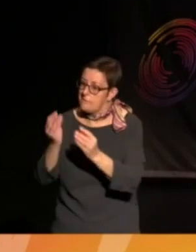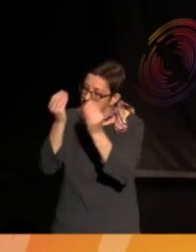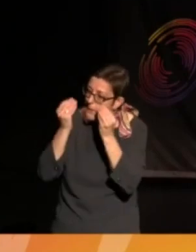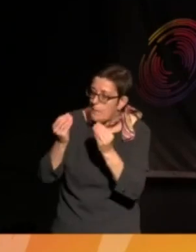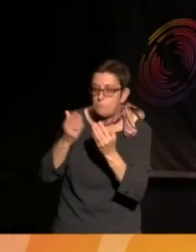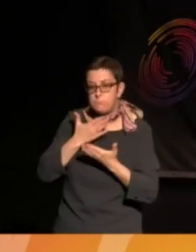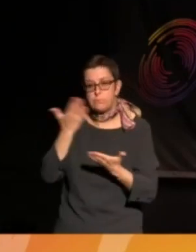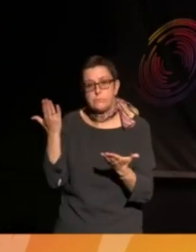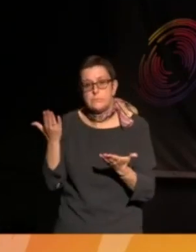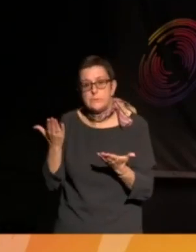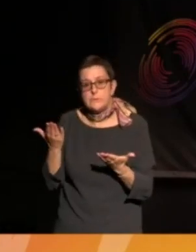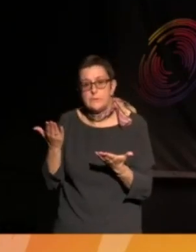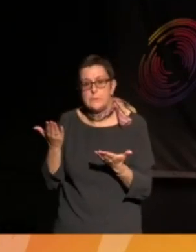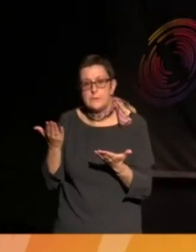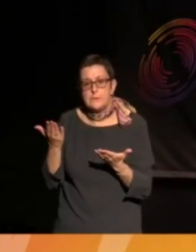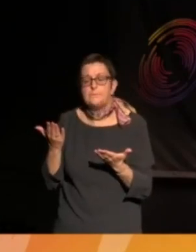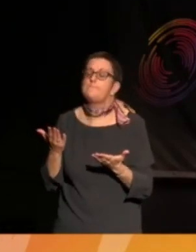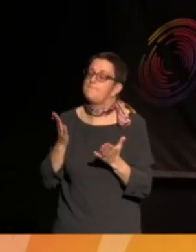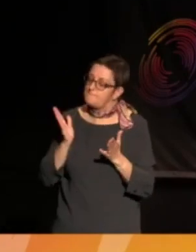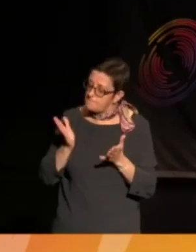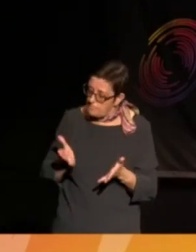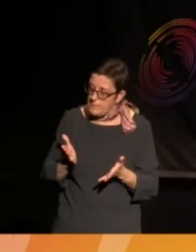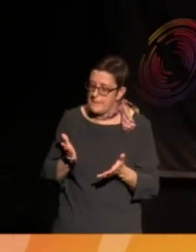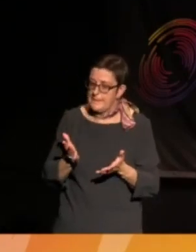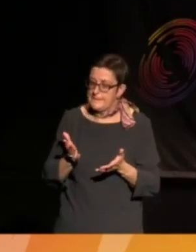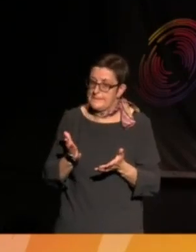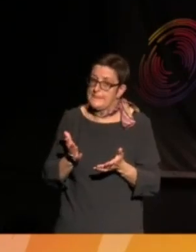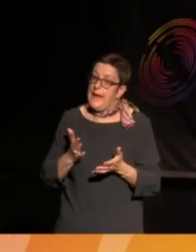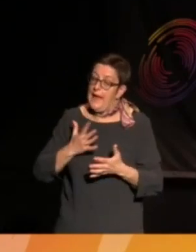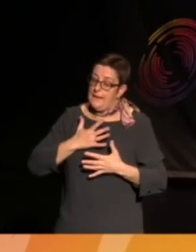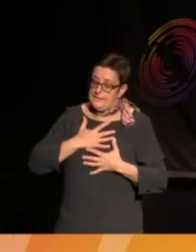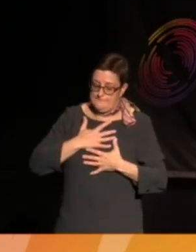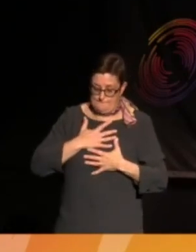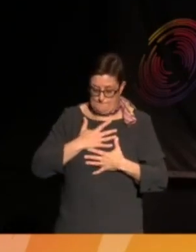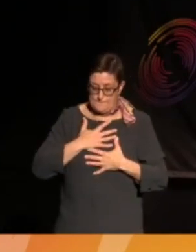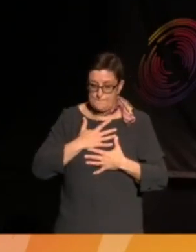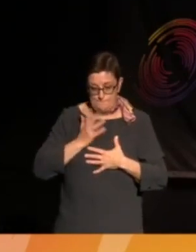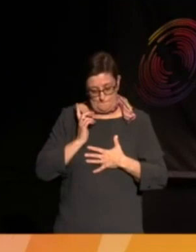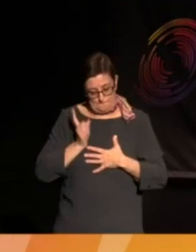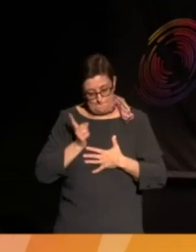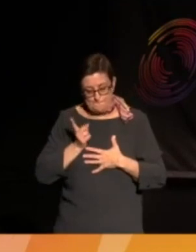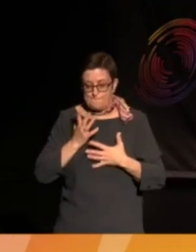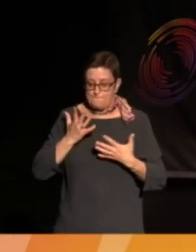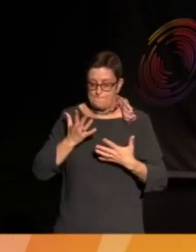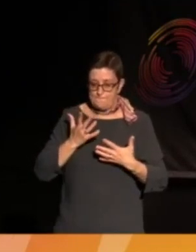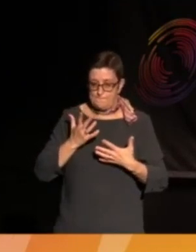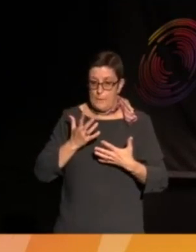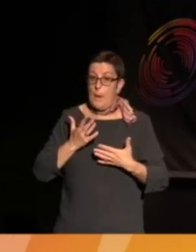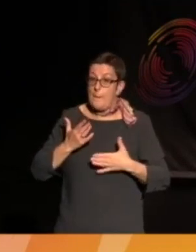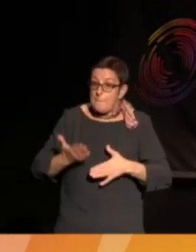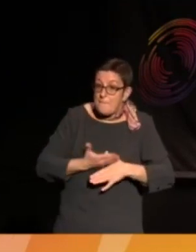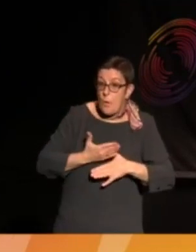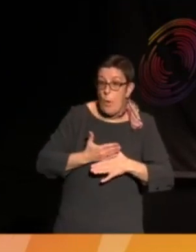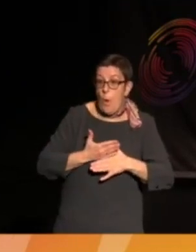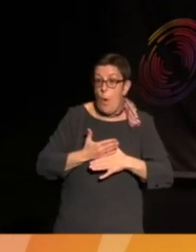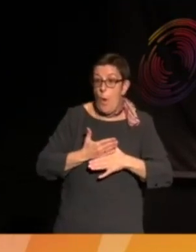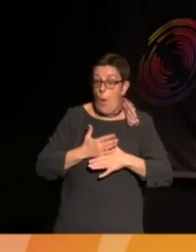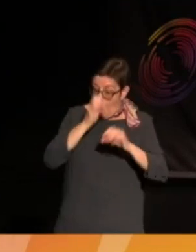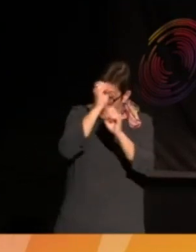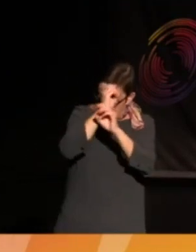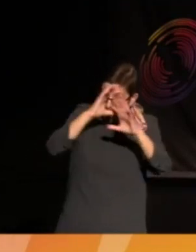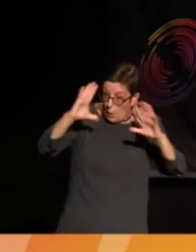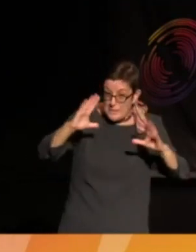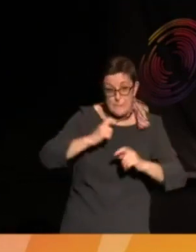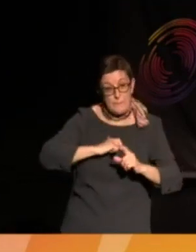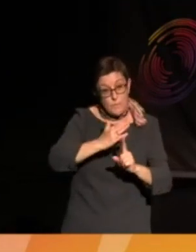this conversation today, we do have to acknowledge first, before we can promote a human rights city, that the concept of human